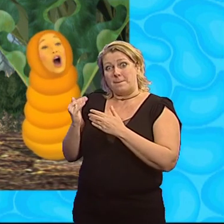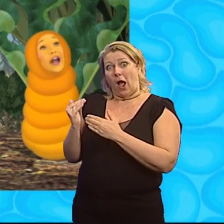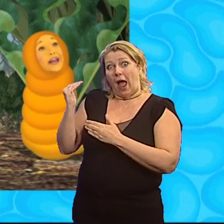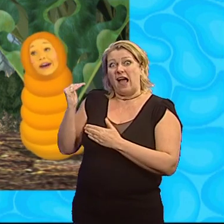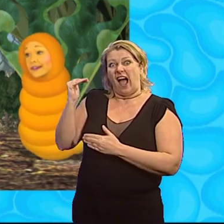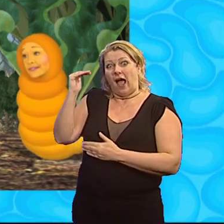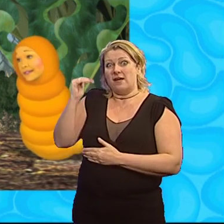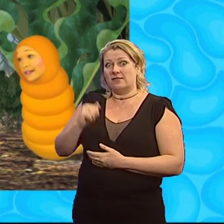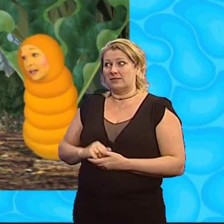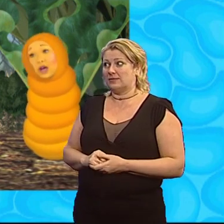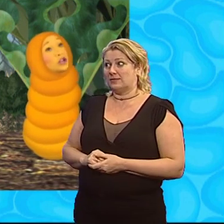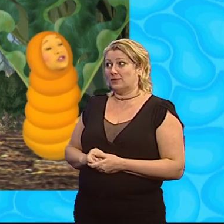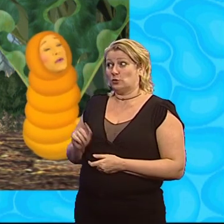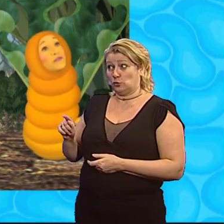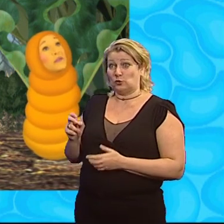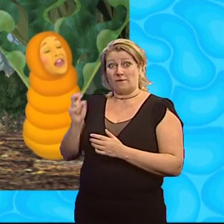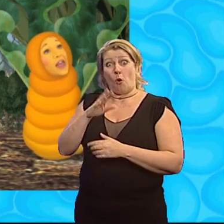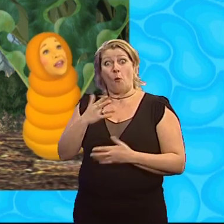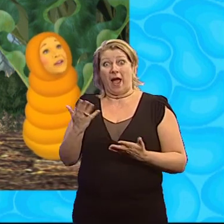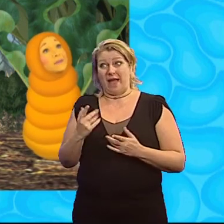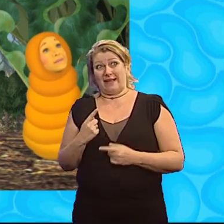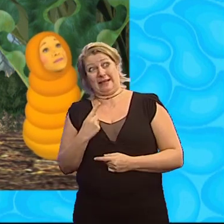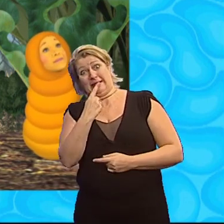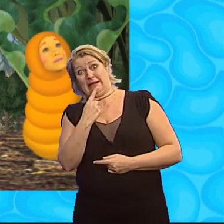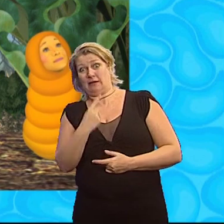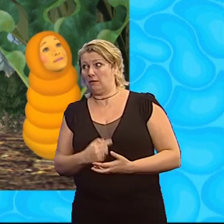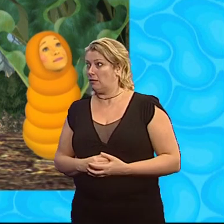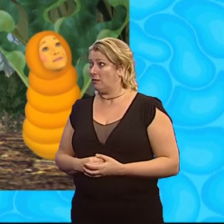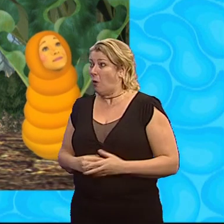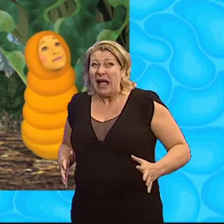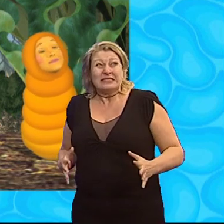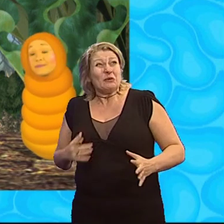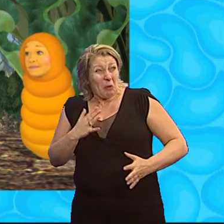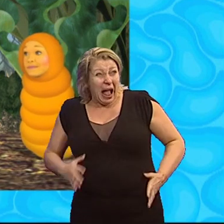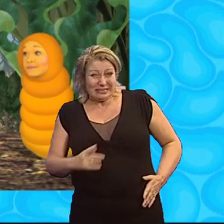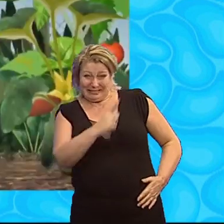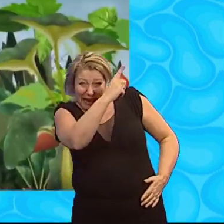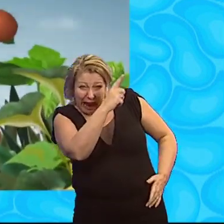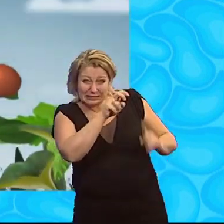higher You'll jump from there You want me to jump from up there?